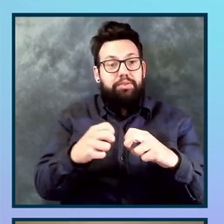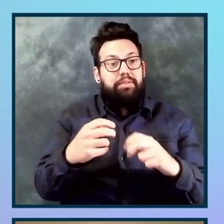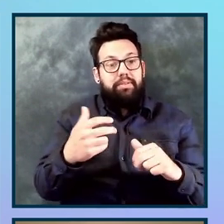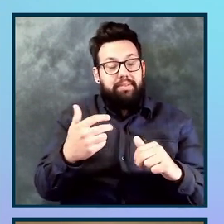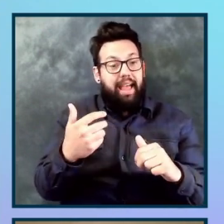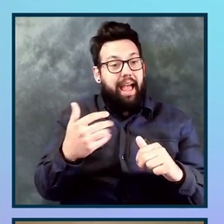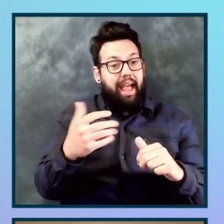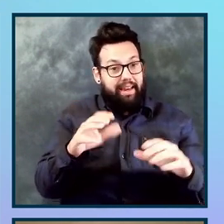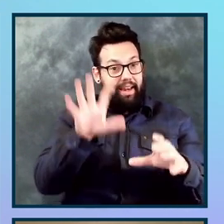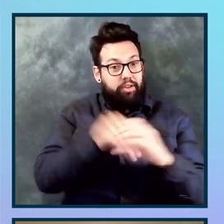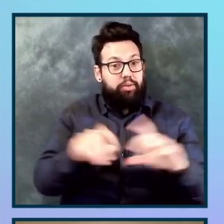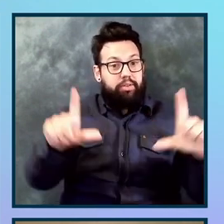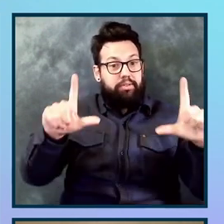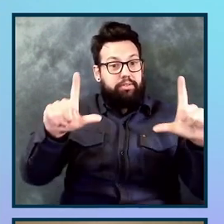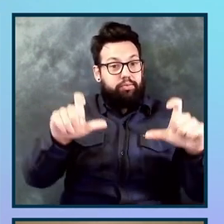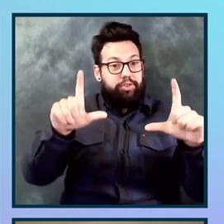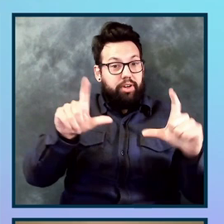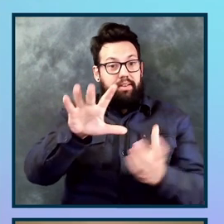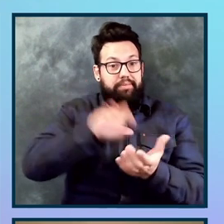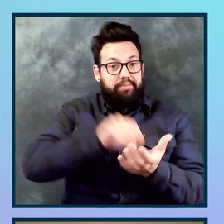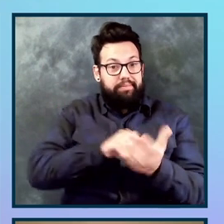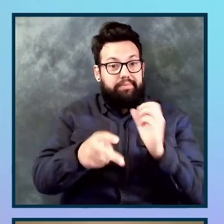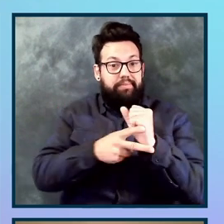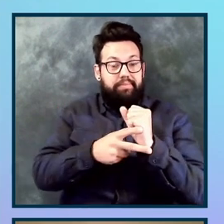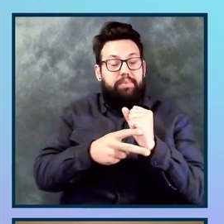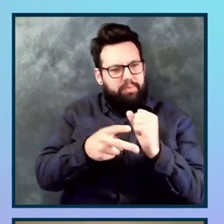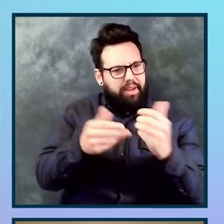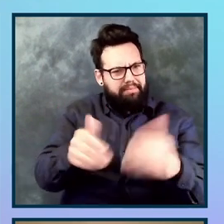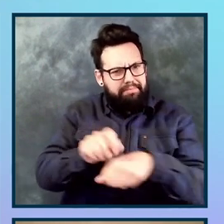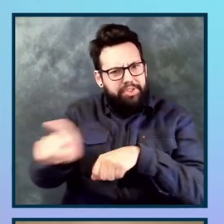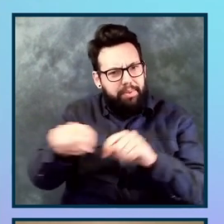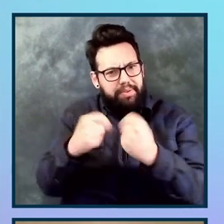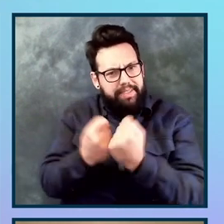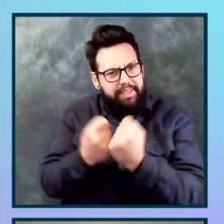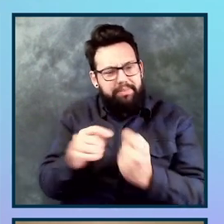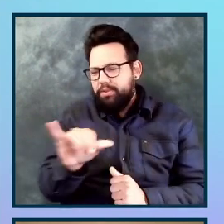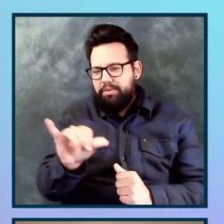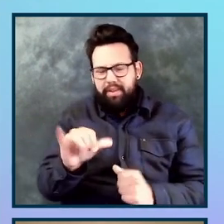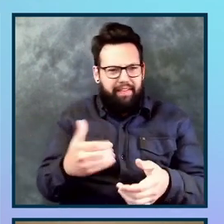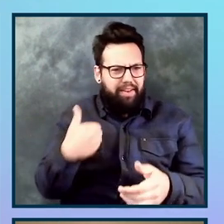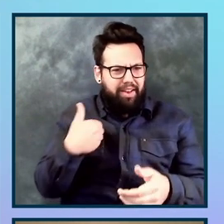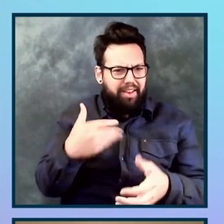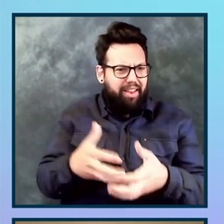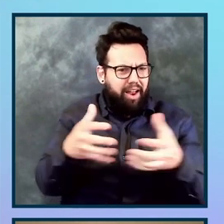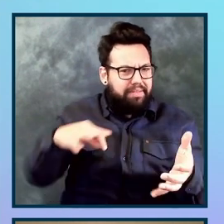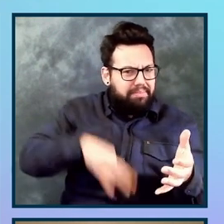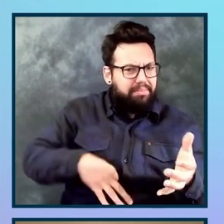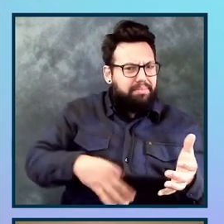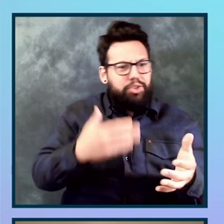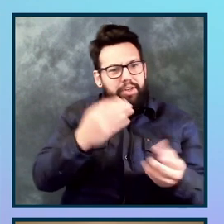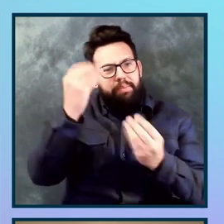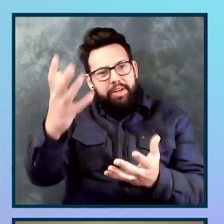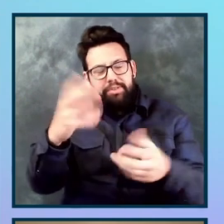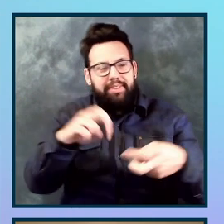Um, and you can share this with your team. We hope you do actually. Uh, and there's all sorts of useful information, like a description of the issue, the selector